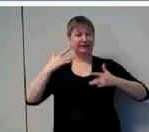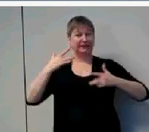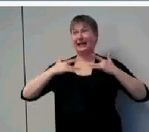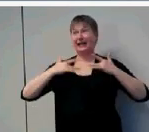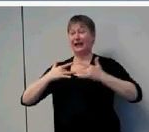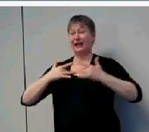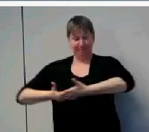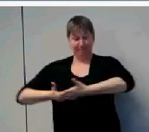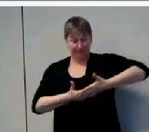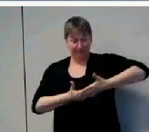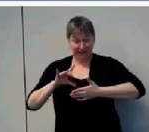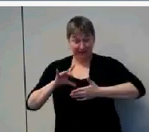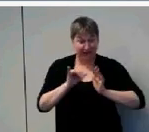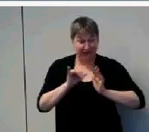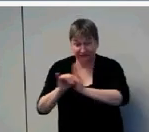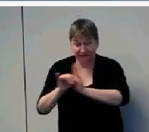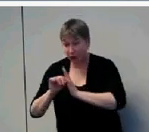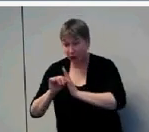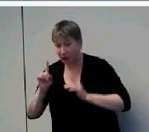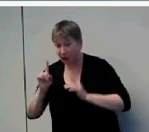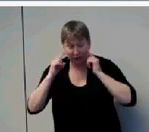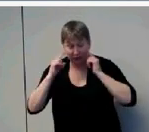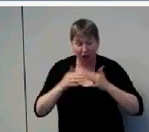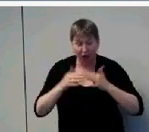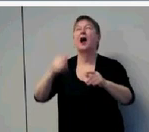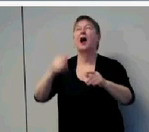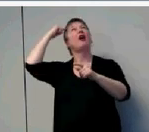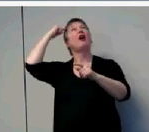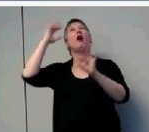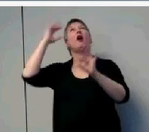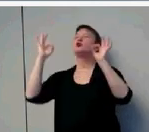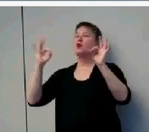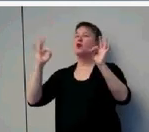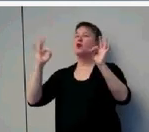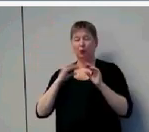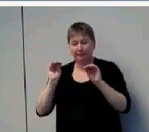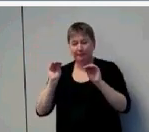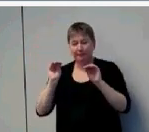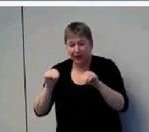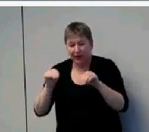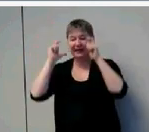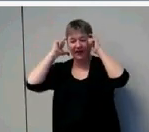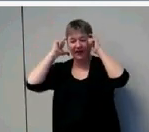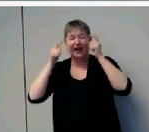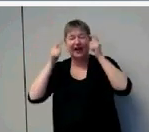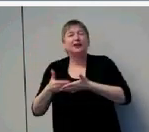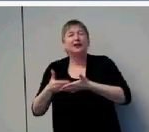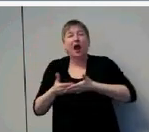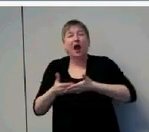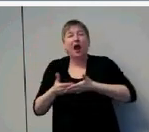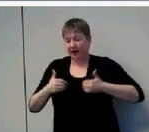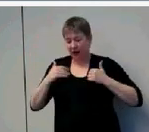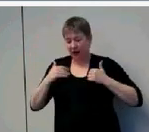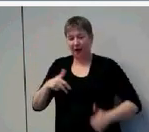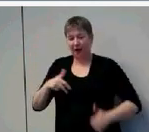implemented. And I thought, oh boy, we're going to fit hearing aids when these infants are so young, they're going to get used to them and just leave